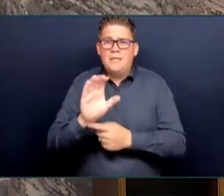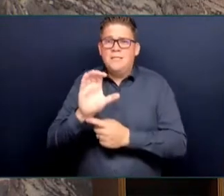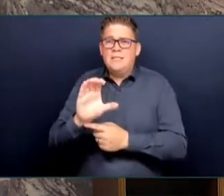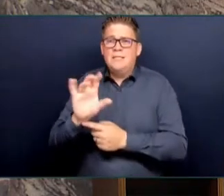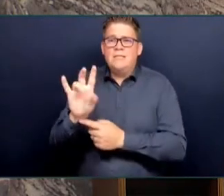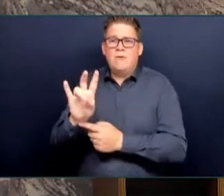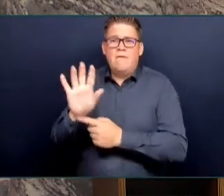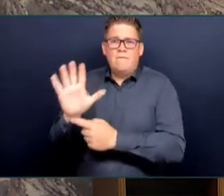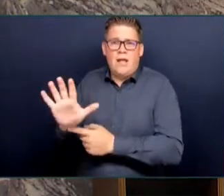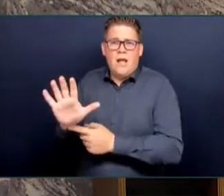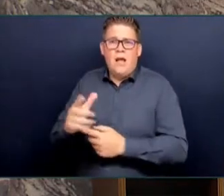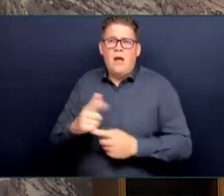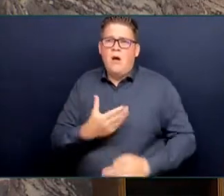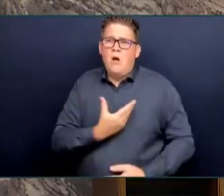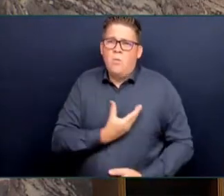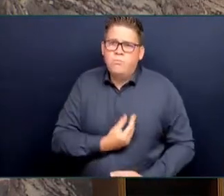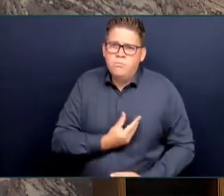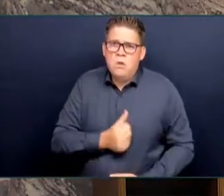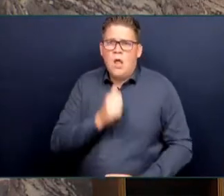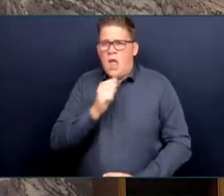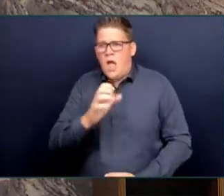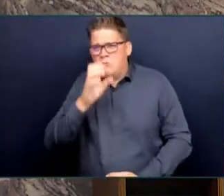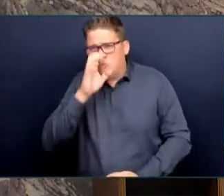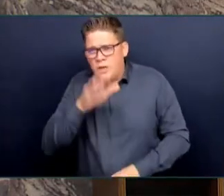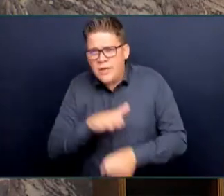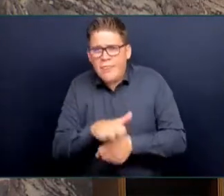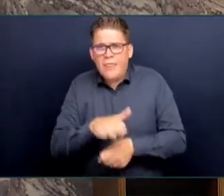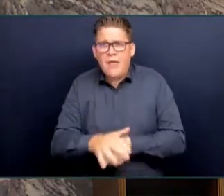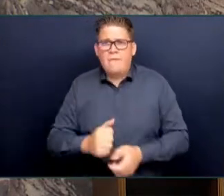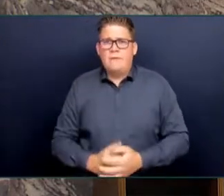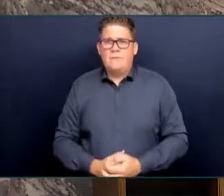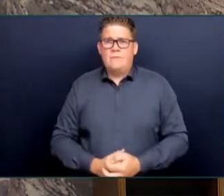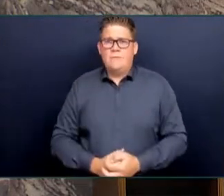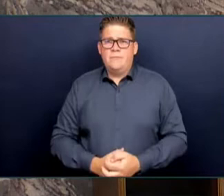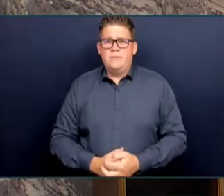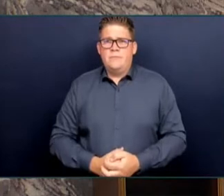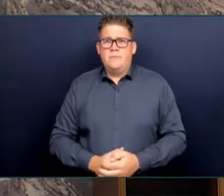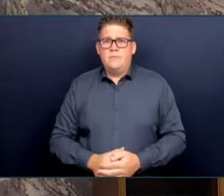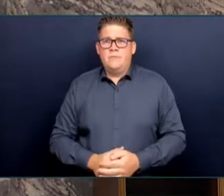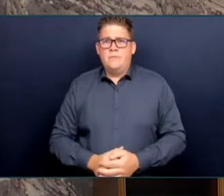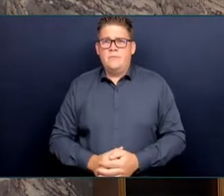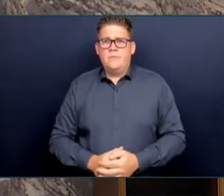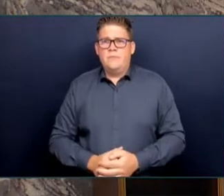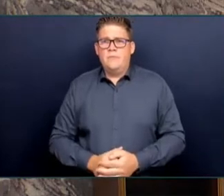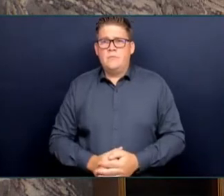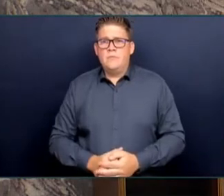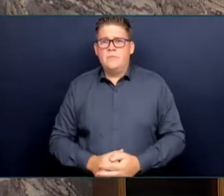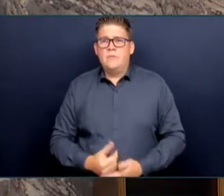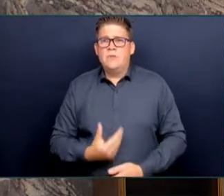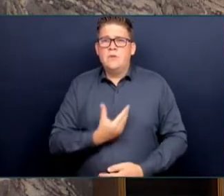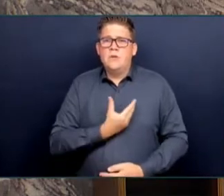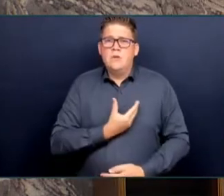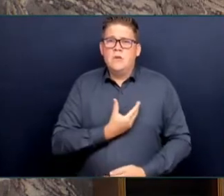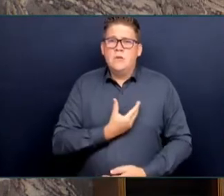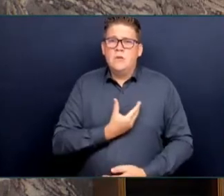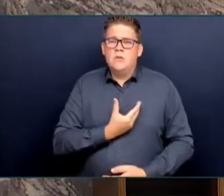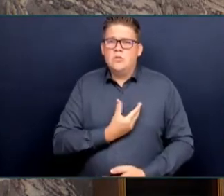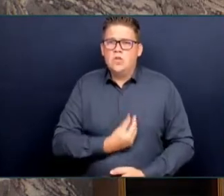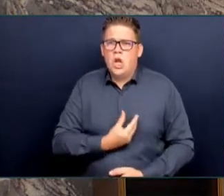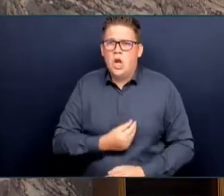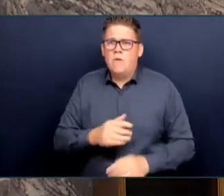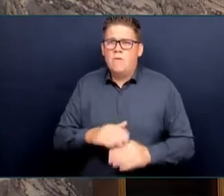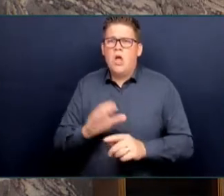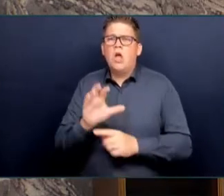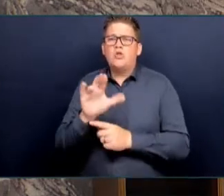of the NDP's soft on crime approach is being felt by all British Columbians, notably police officers on the front lines.